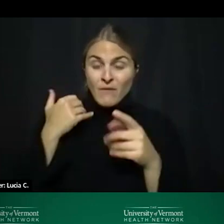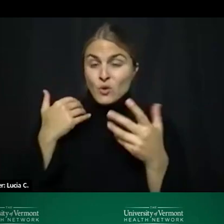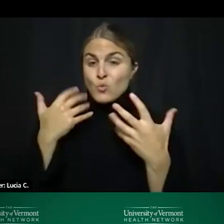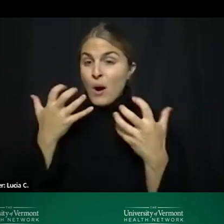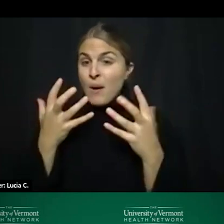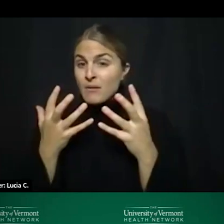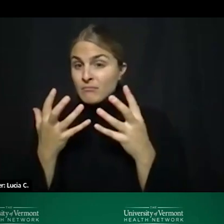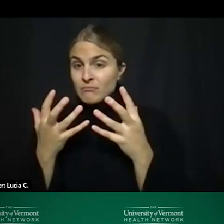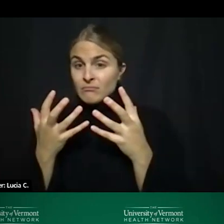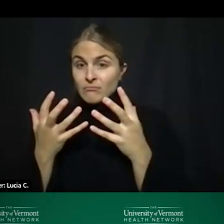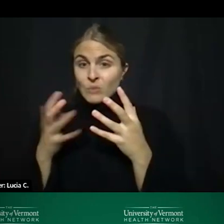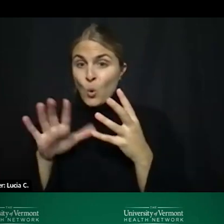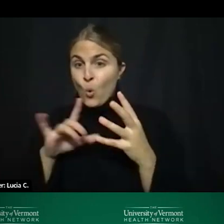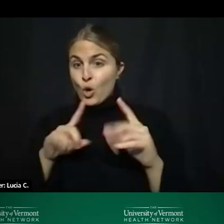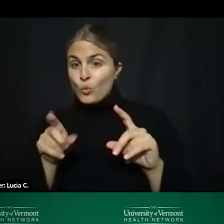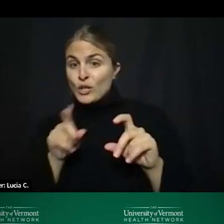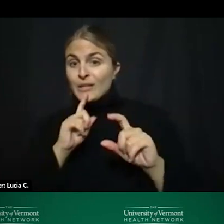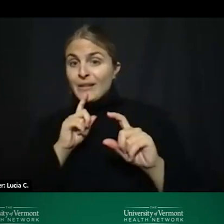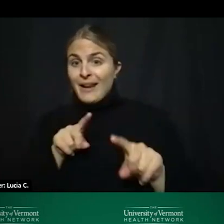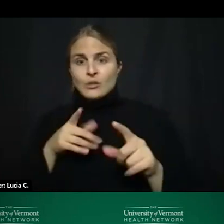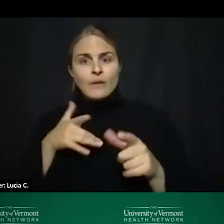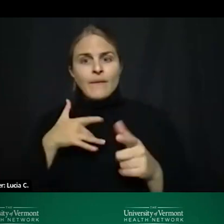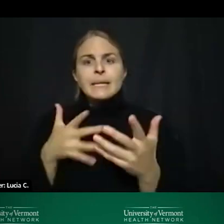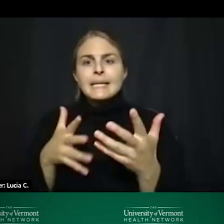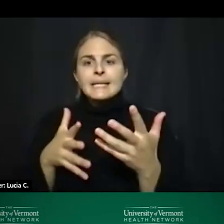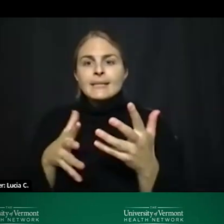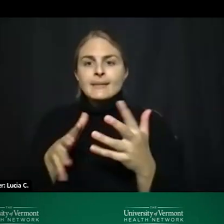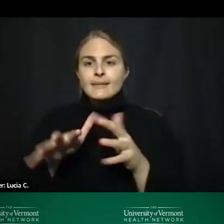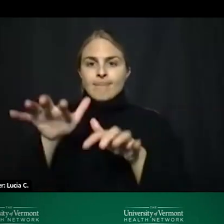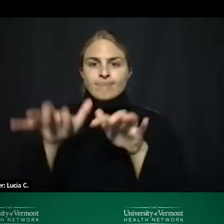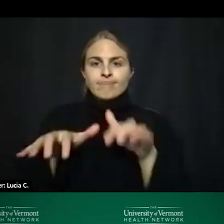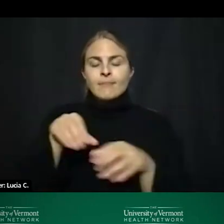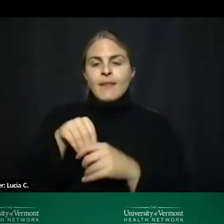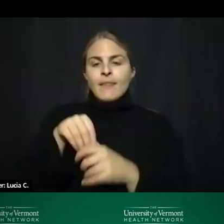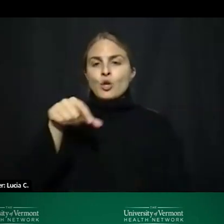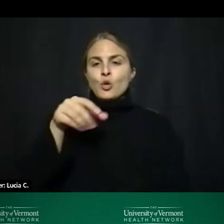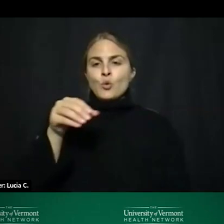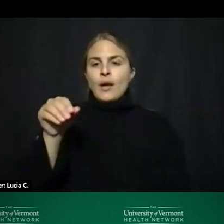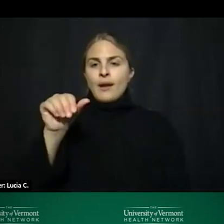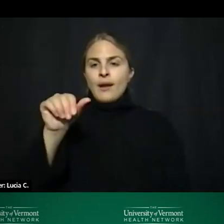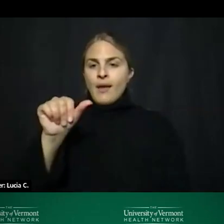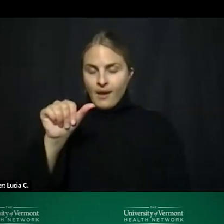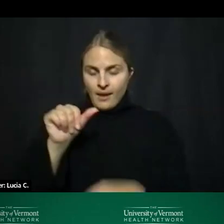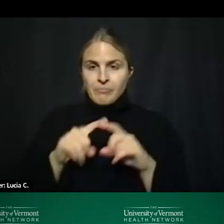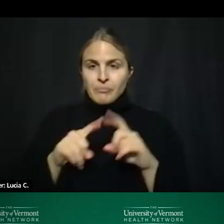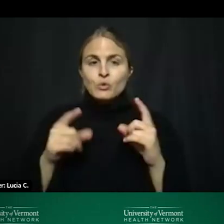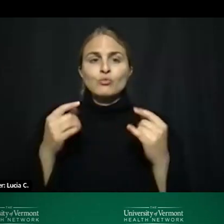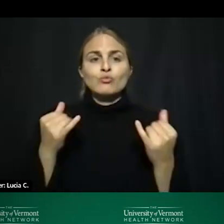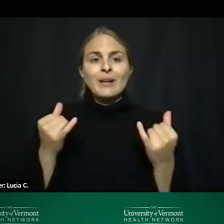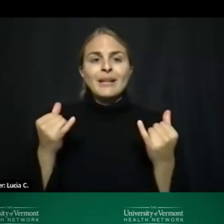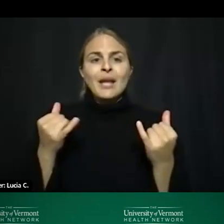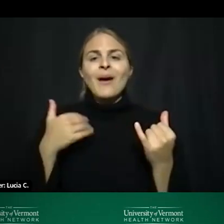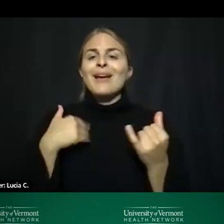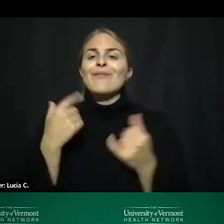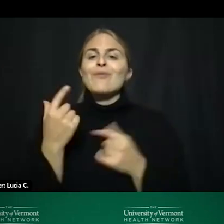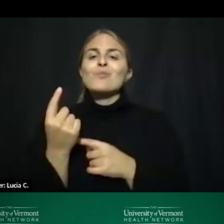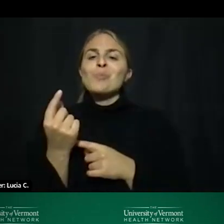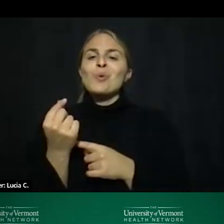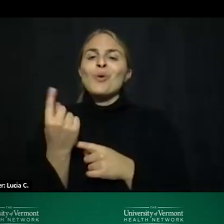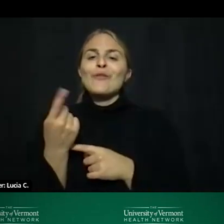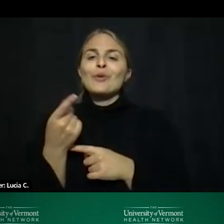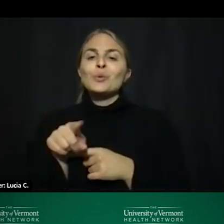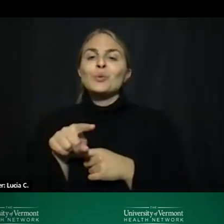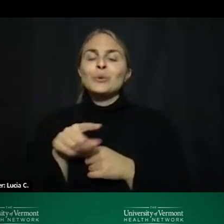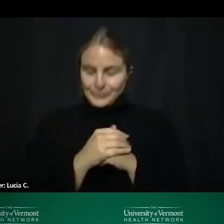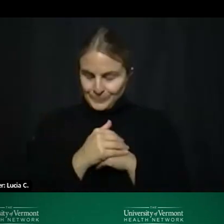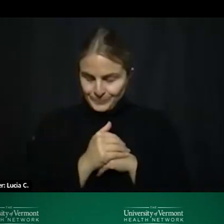have answered please uh feel free to add it to the q a um but in the meantime um i have another one for you all